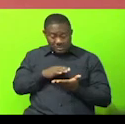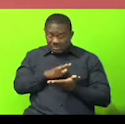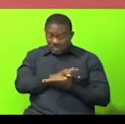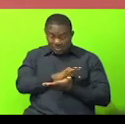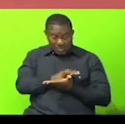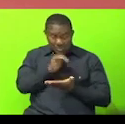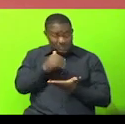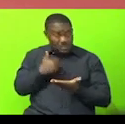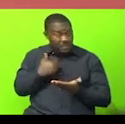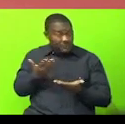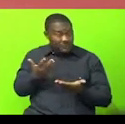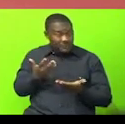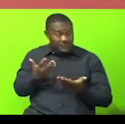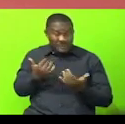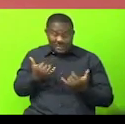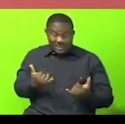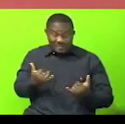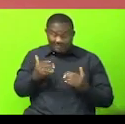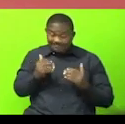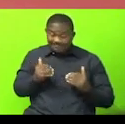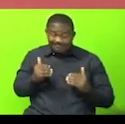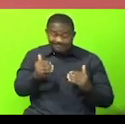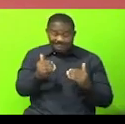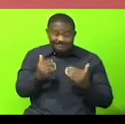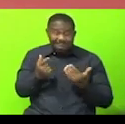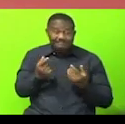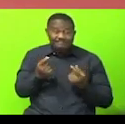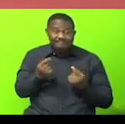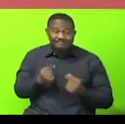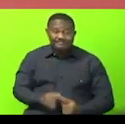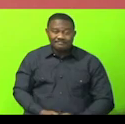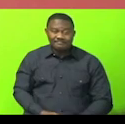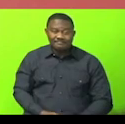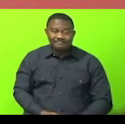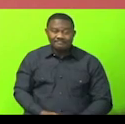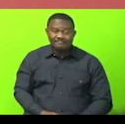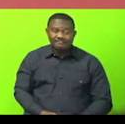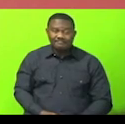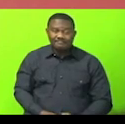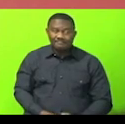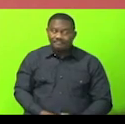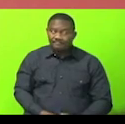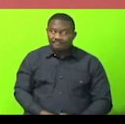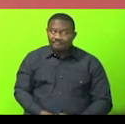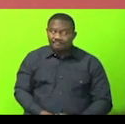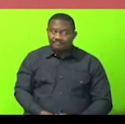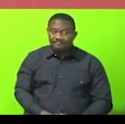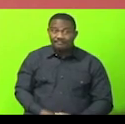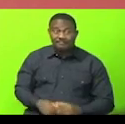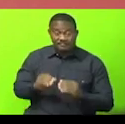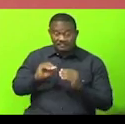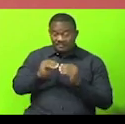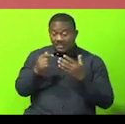proceed now to Item 5,